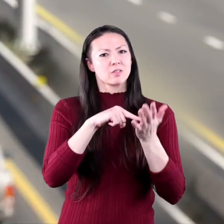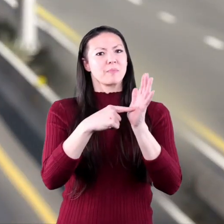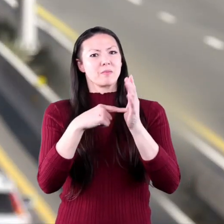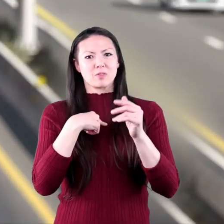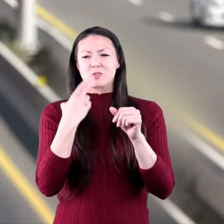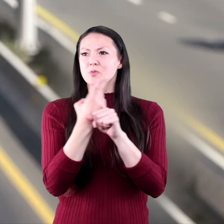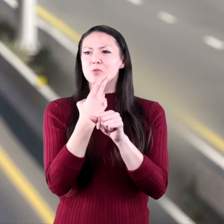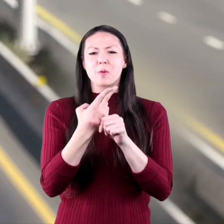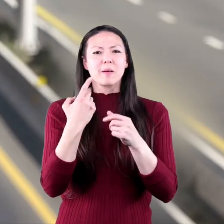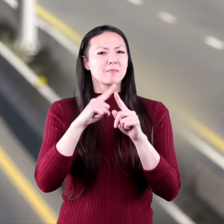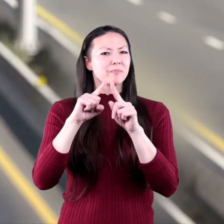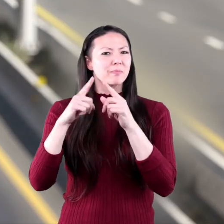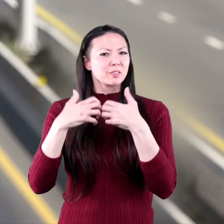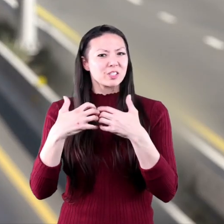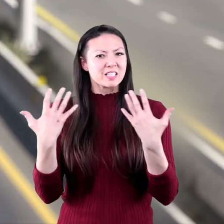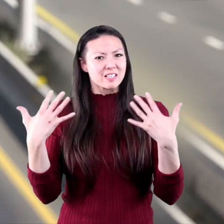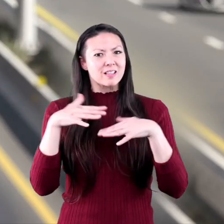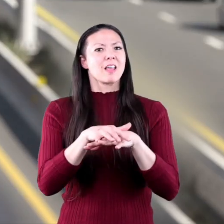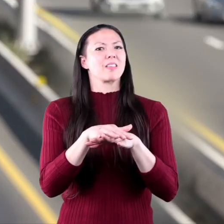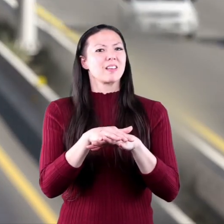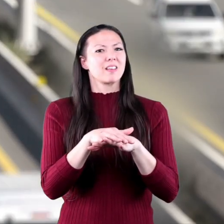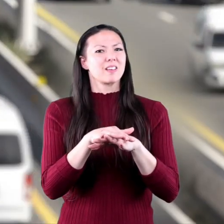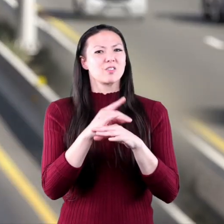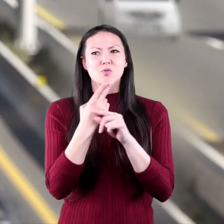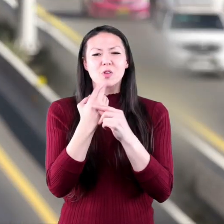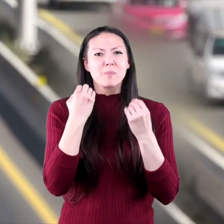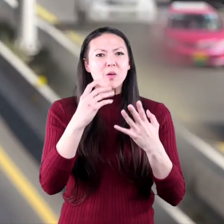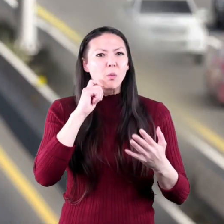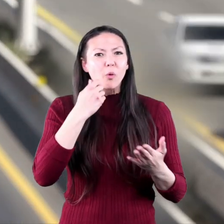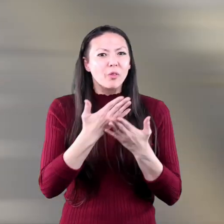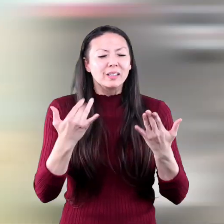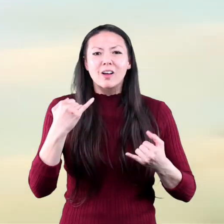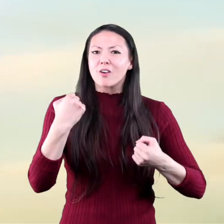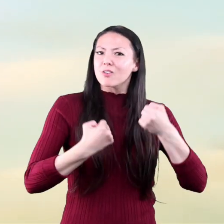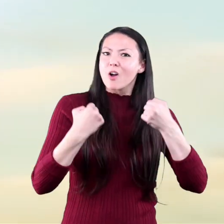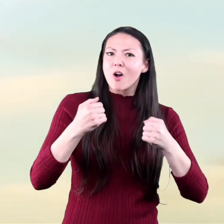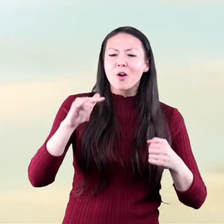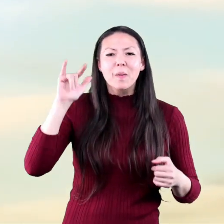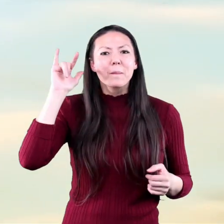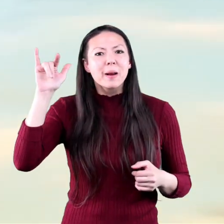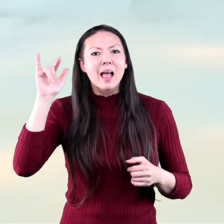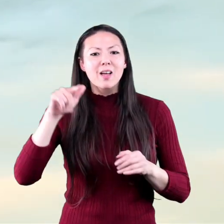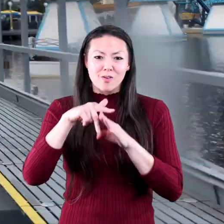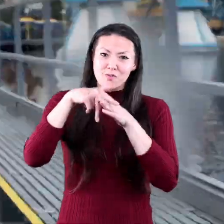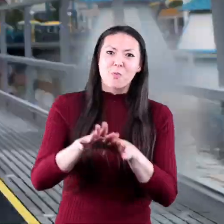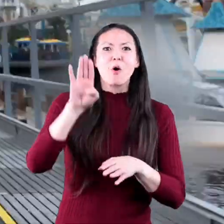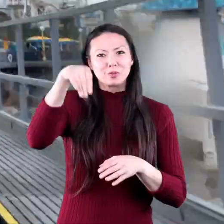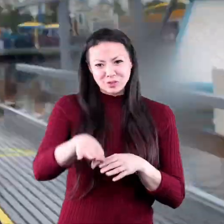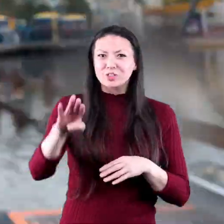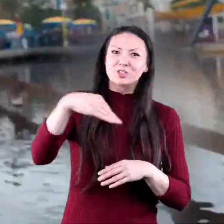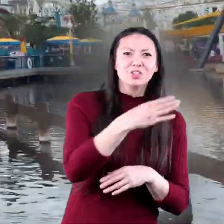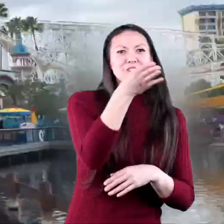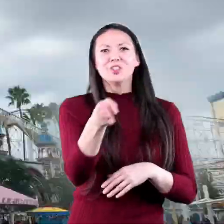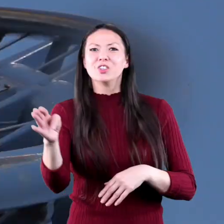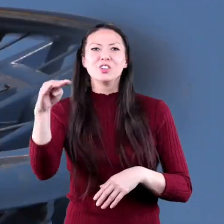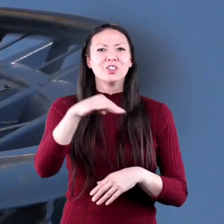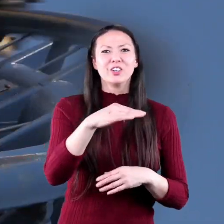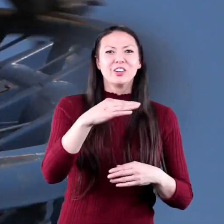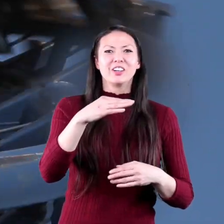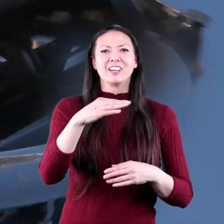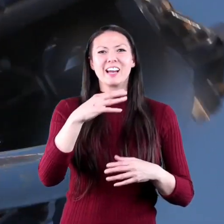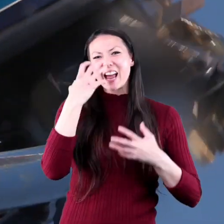several simple machines together, you get cool things like cars, airplanes, and roller coasters.